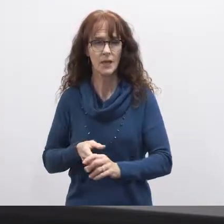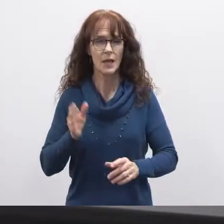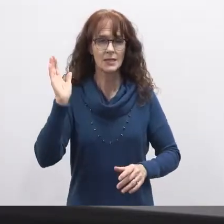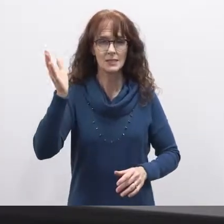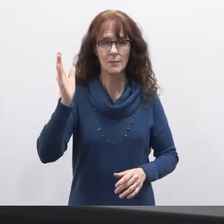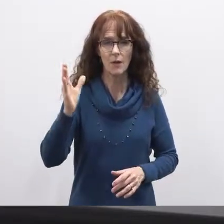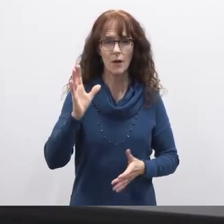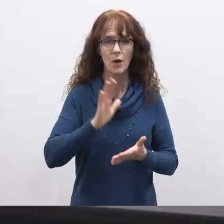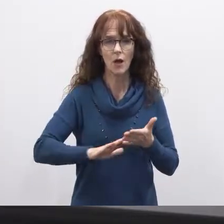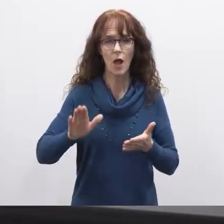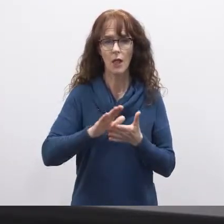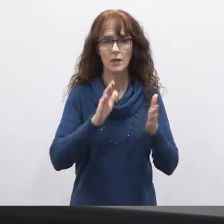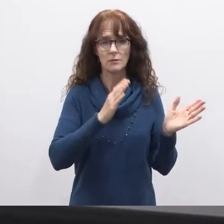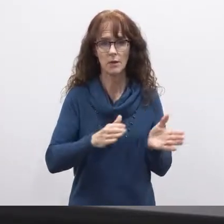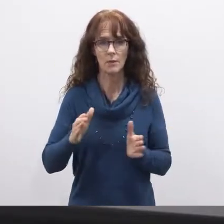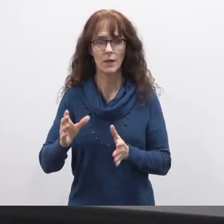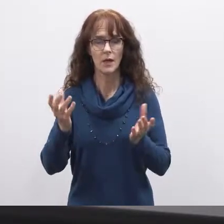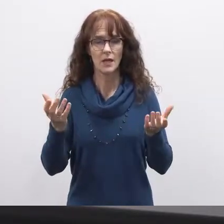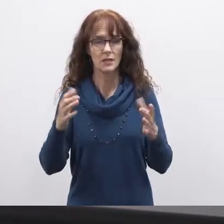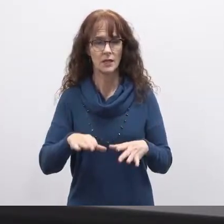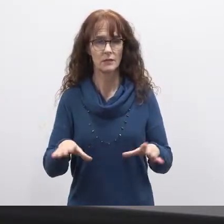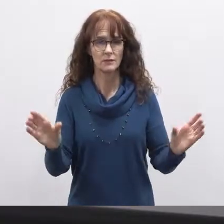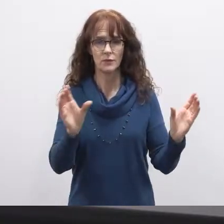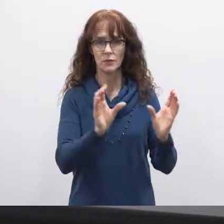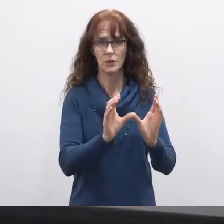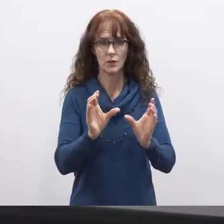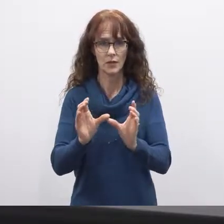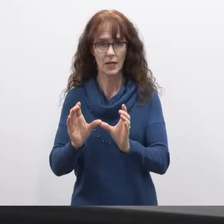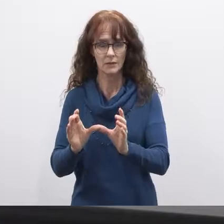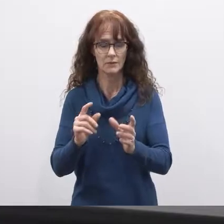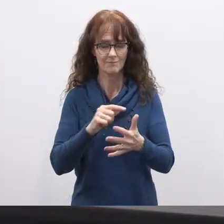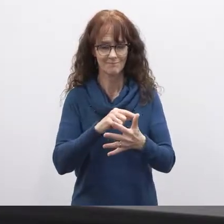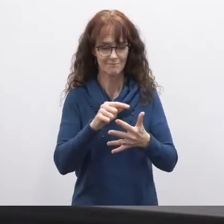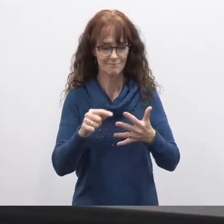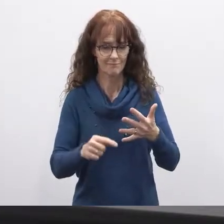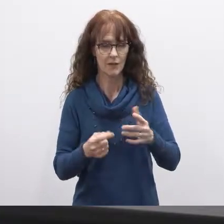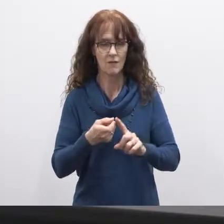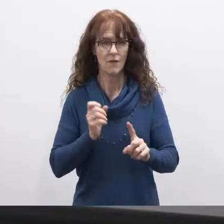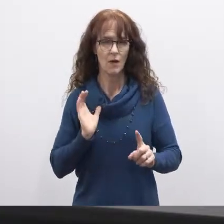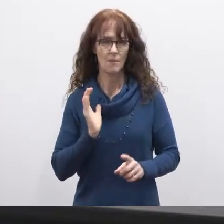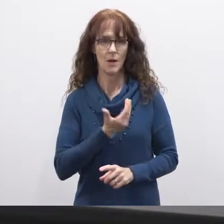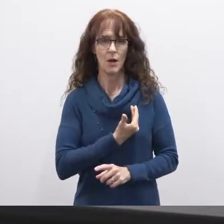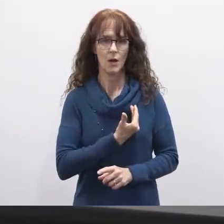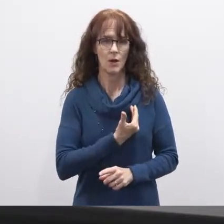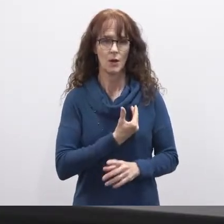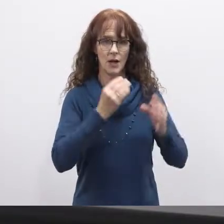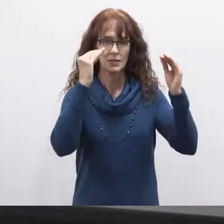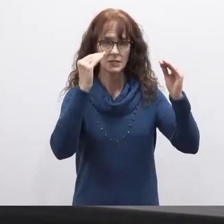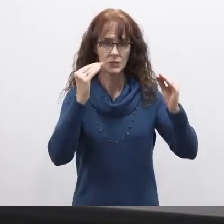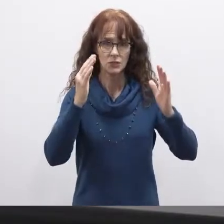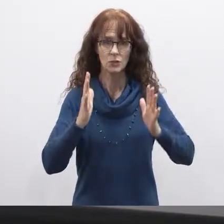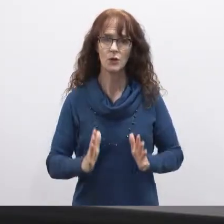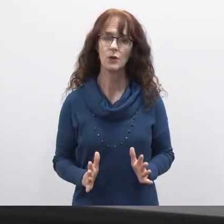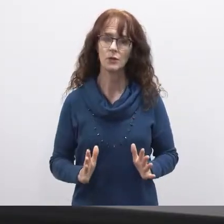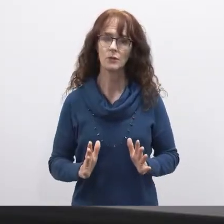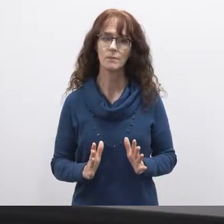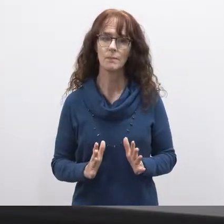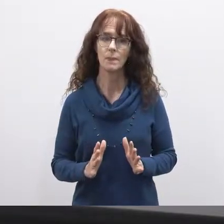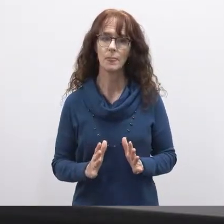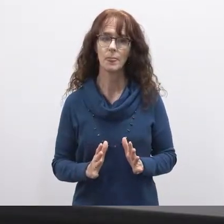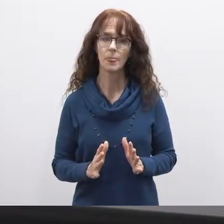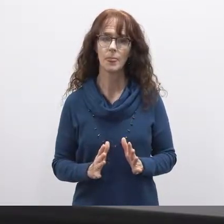for college preparation chances for certification from our like teachers and